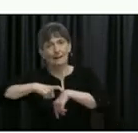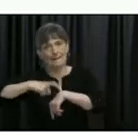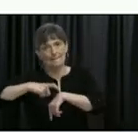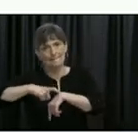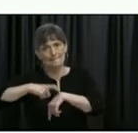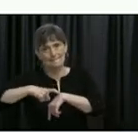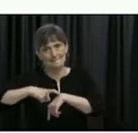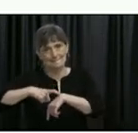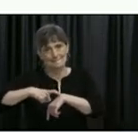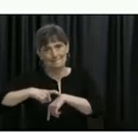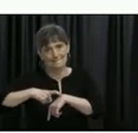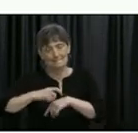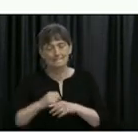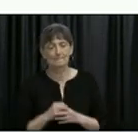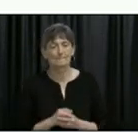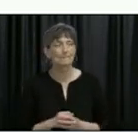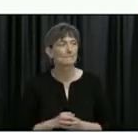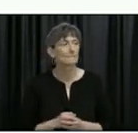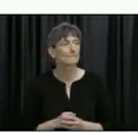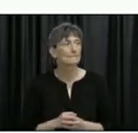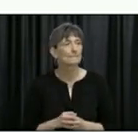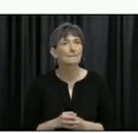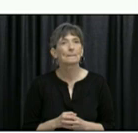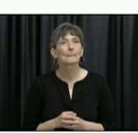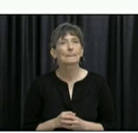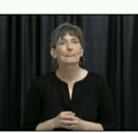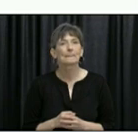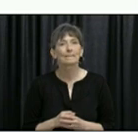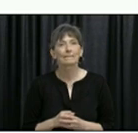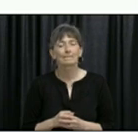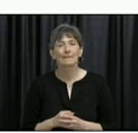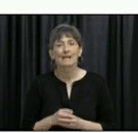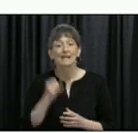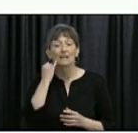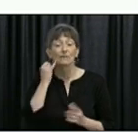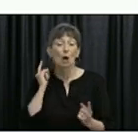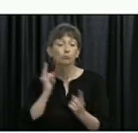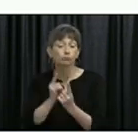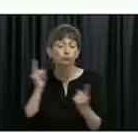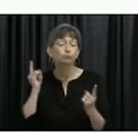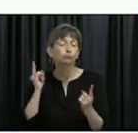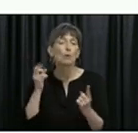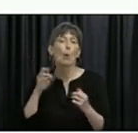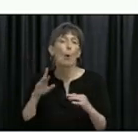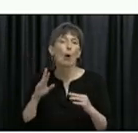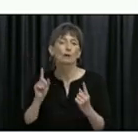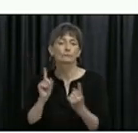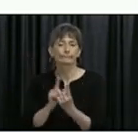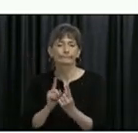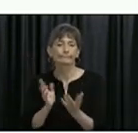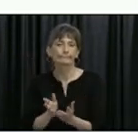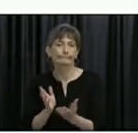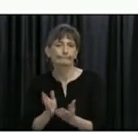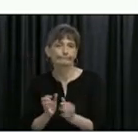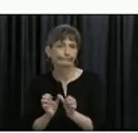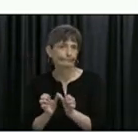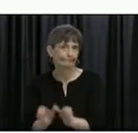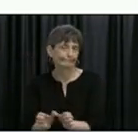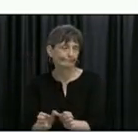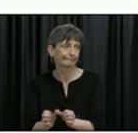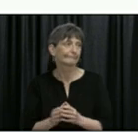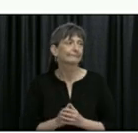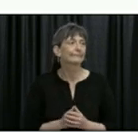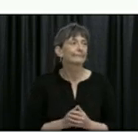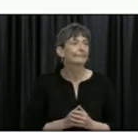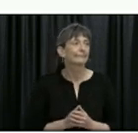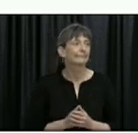isolation of these contacts. And what it's showing here, which is intuitive in some ways, is that the quicker you